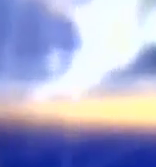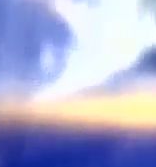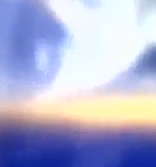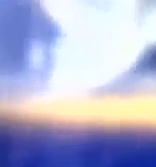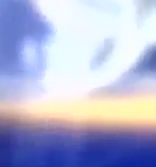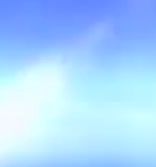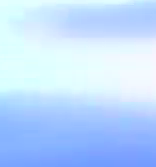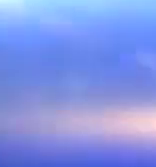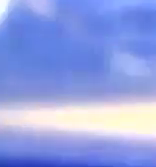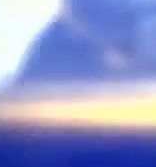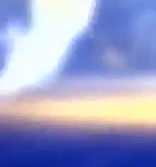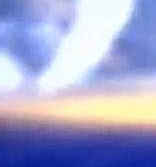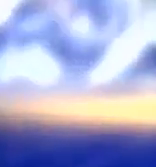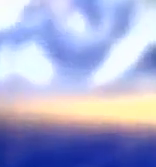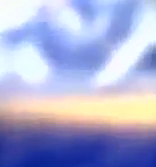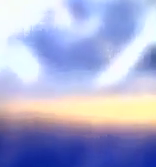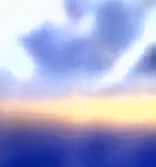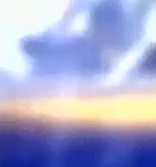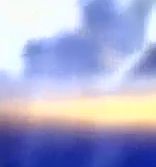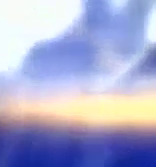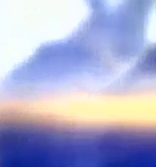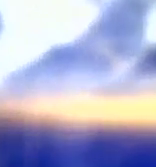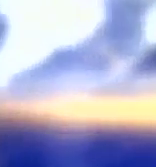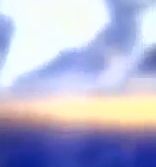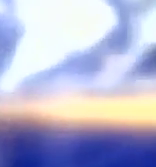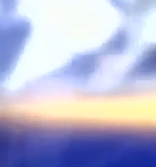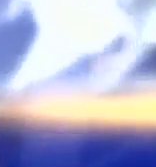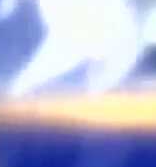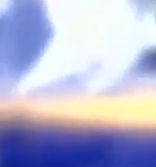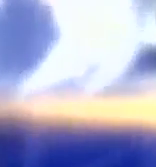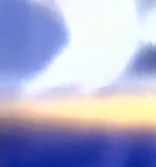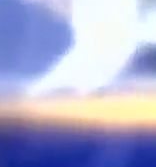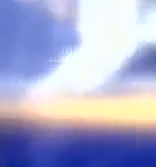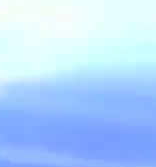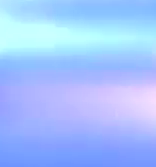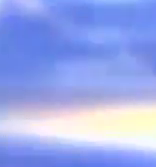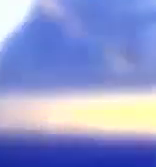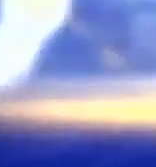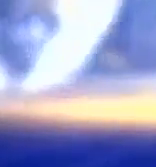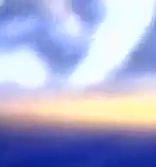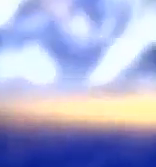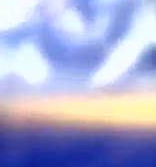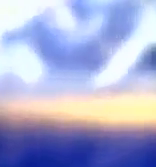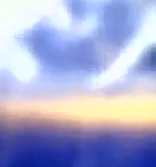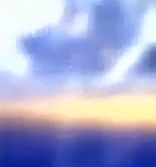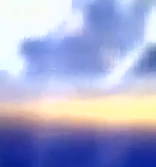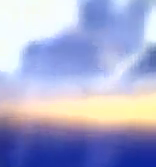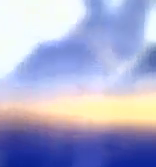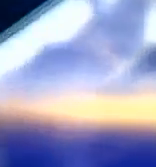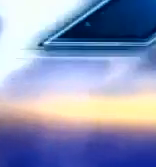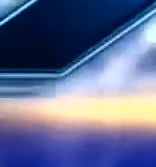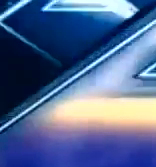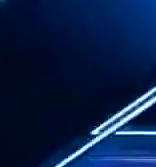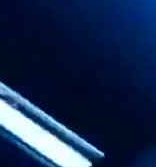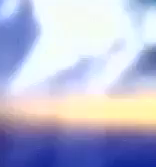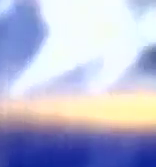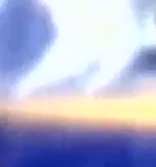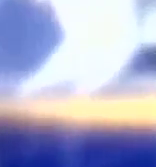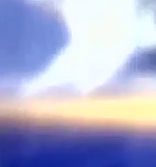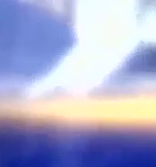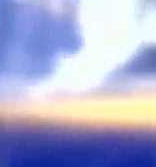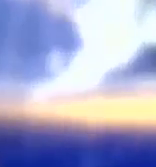selective default following the deal it made with creditors to reduce its debts. S&P says the terms of that deal triggered the latest downgrade.